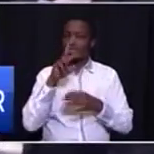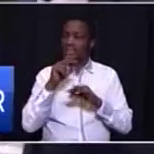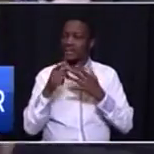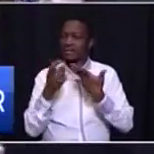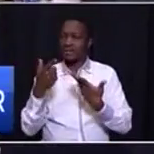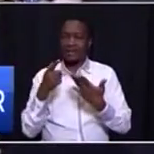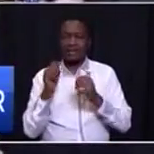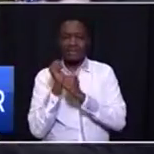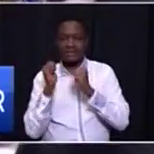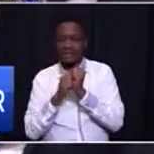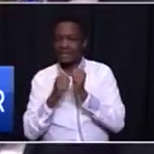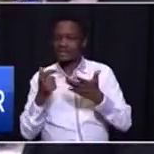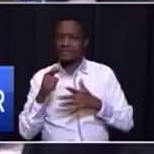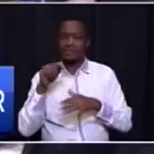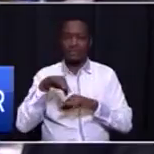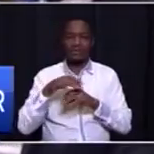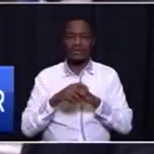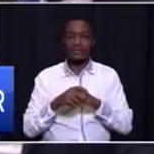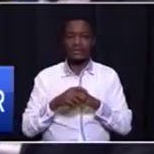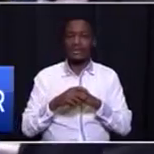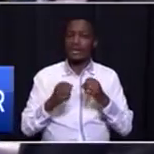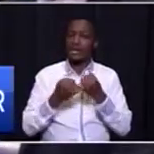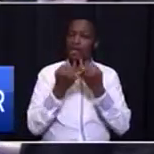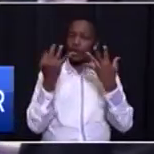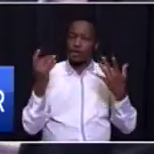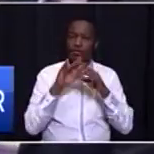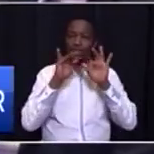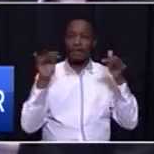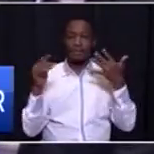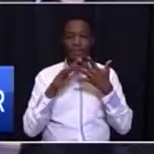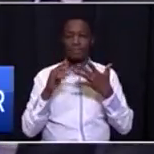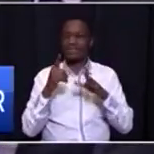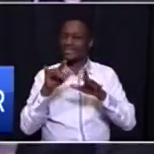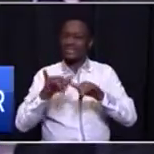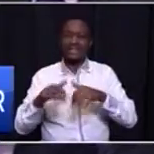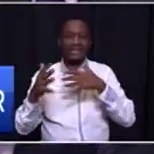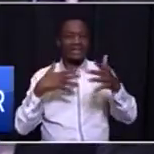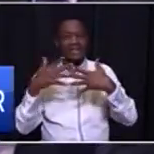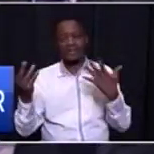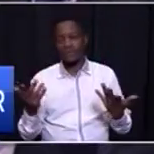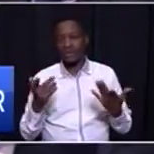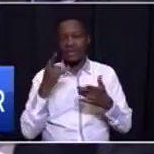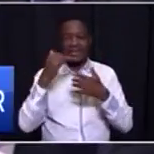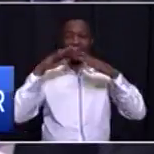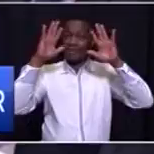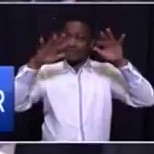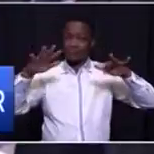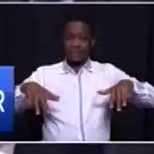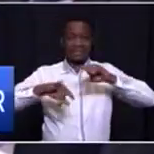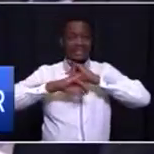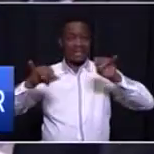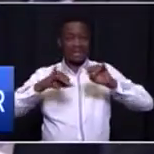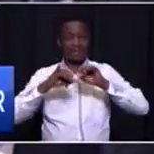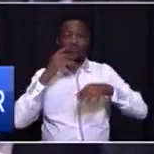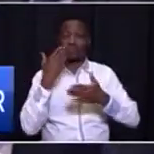infrastructure poses very serious problems. A lot of our people just settle everywhere. When there are heavy rains, you see